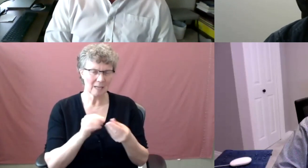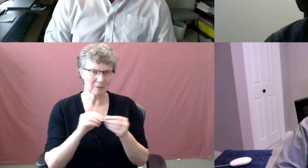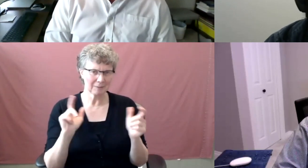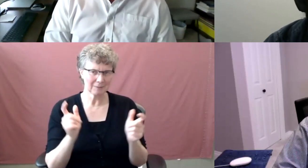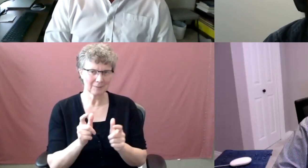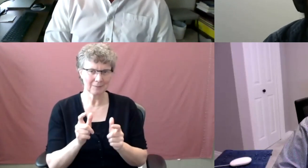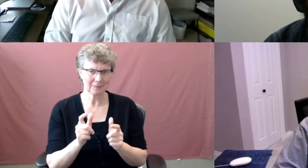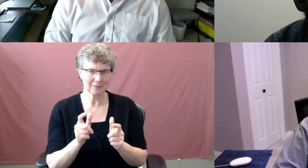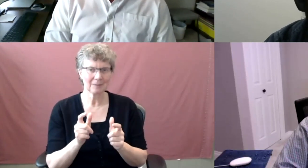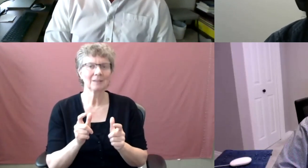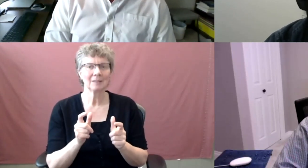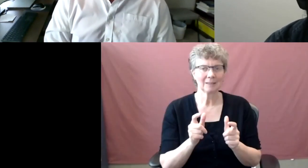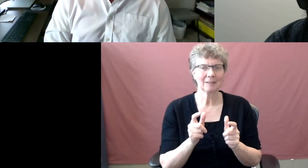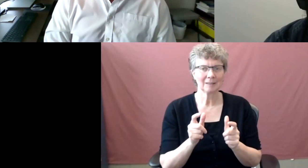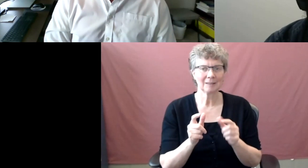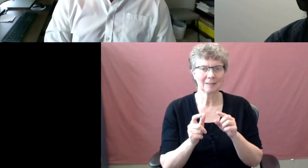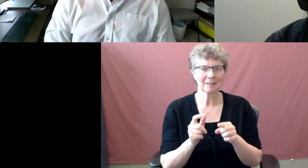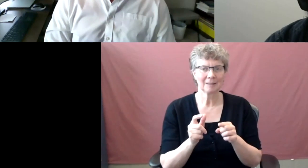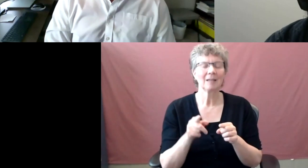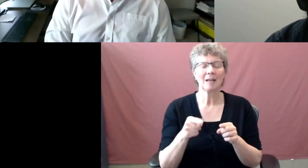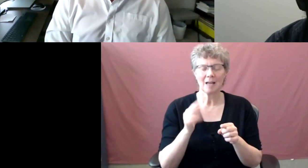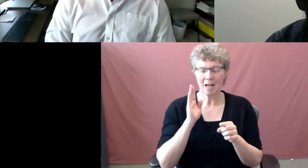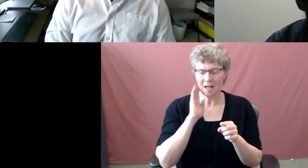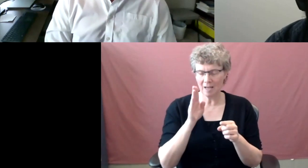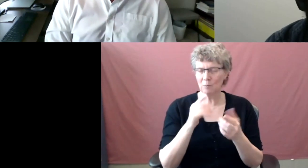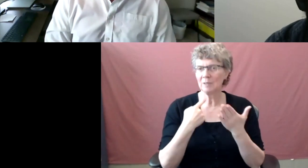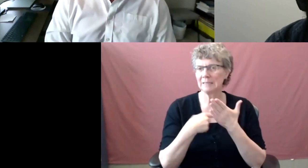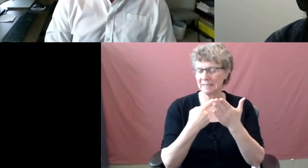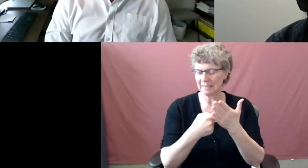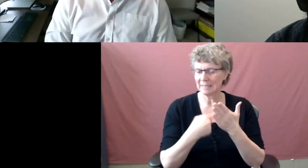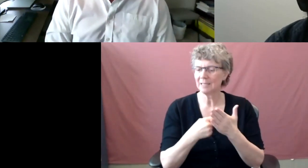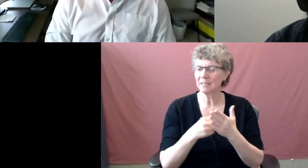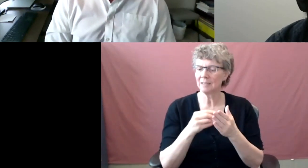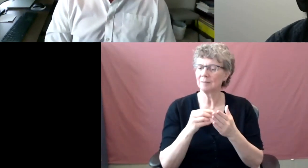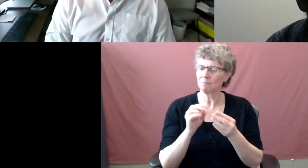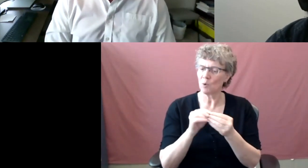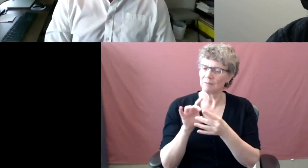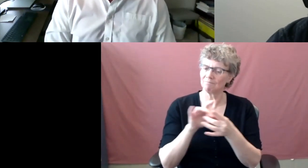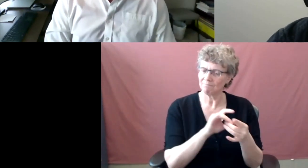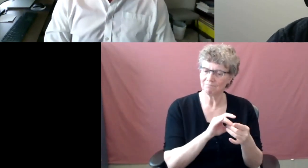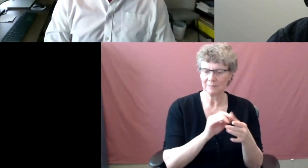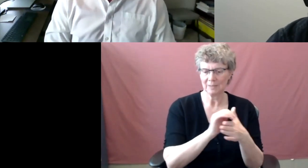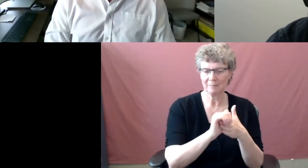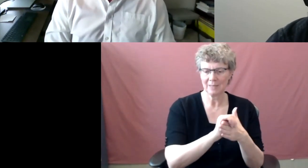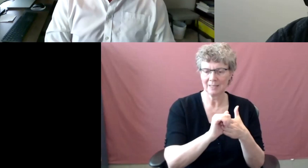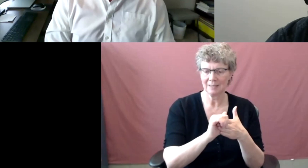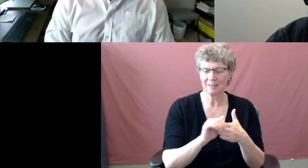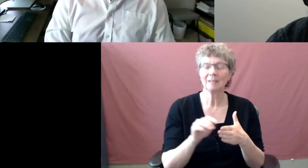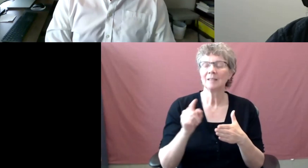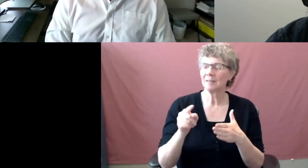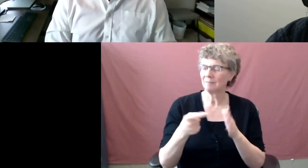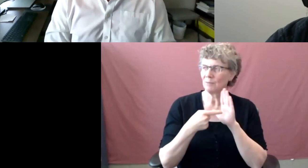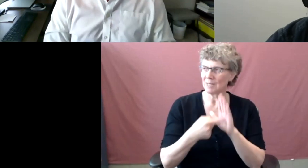um, speak to it more so in the context of the dollars. So you heard me refer to the $30 million this year,